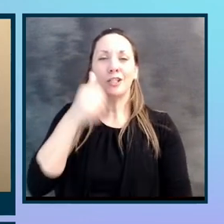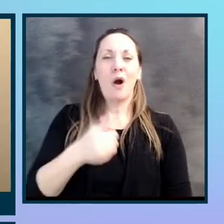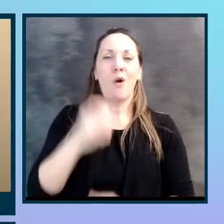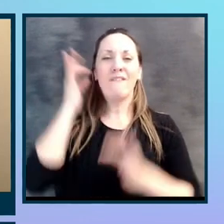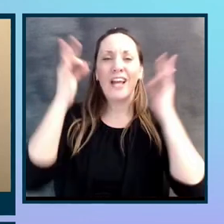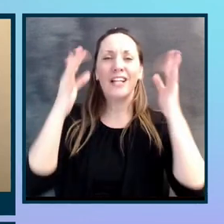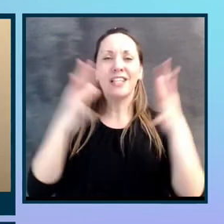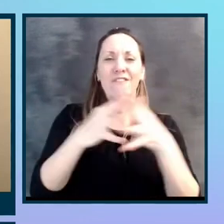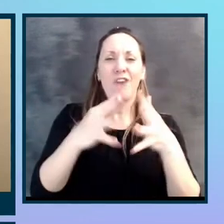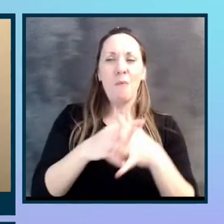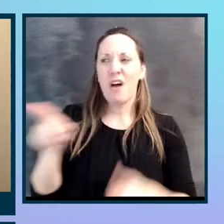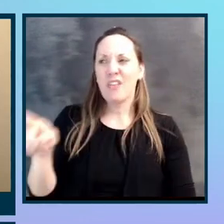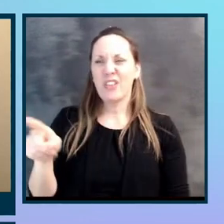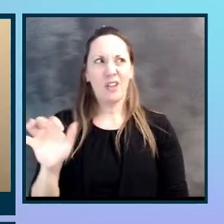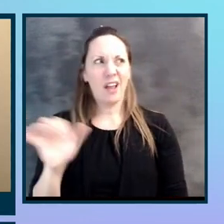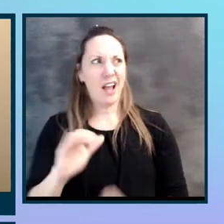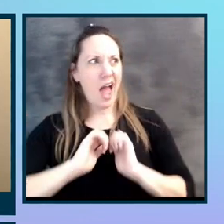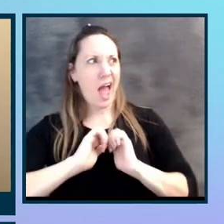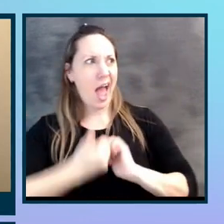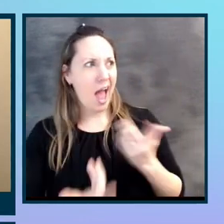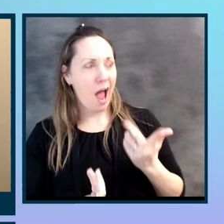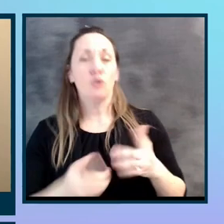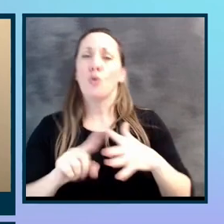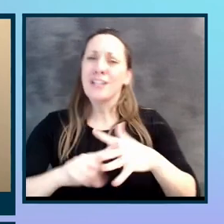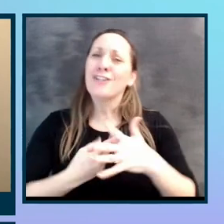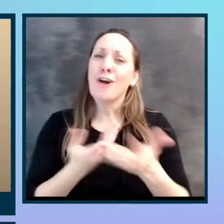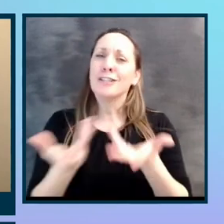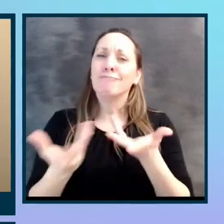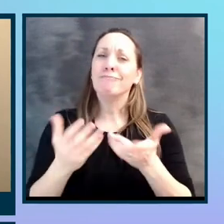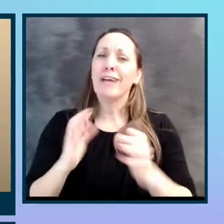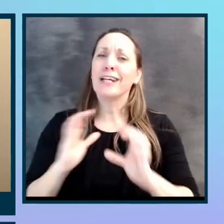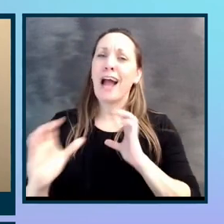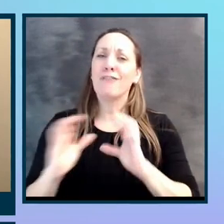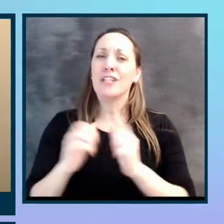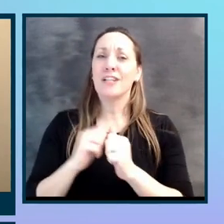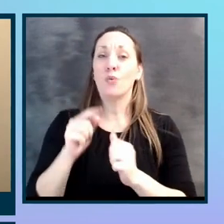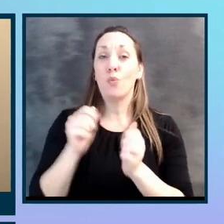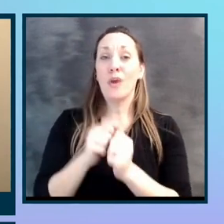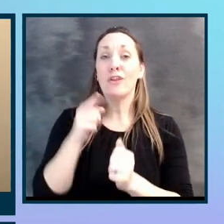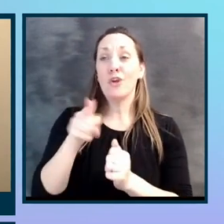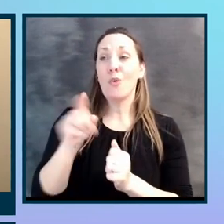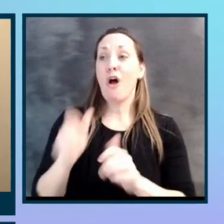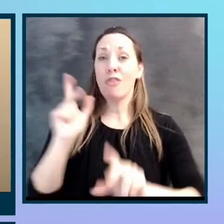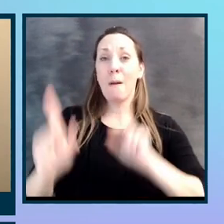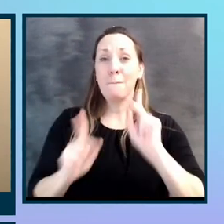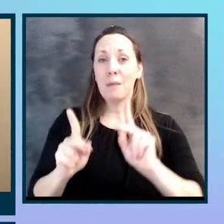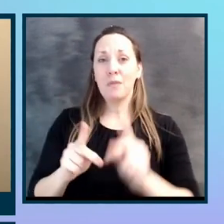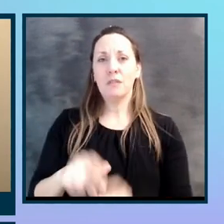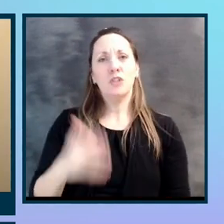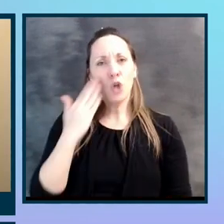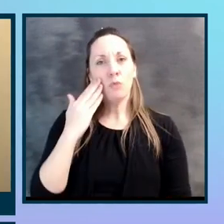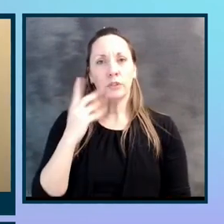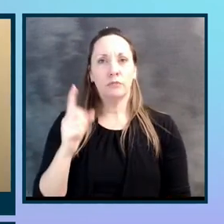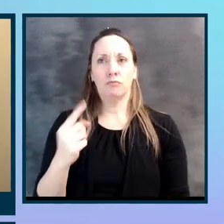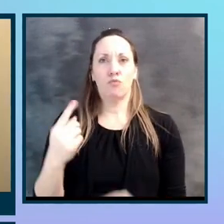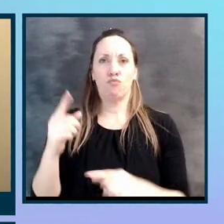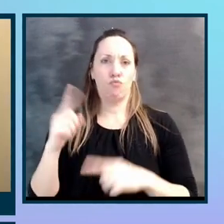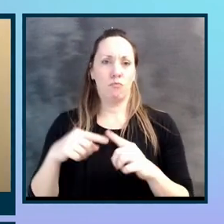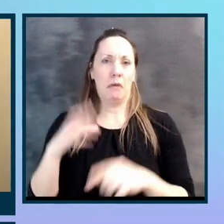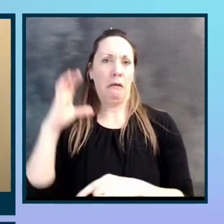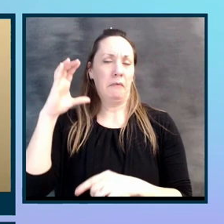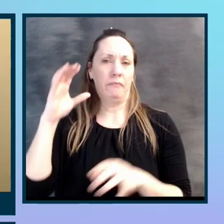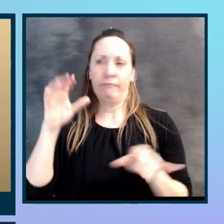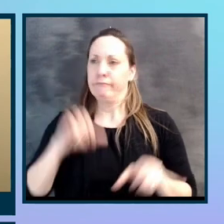And it just, it opens a dialogue between you and other people. And the more people, you know, you're common strangers that we could